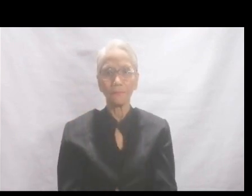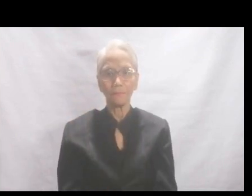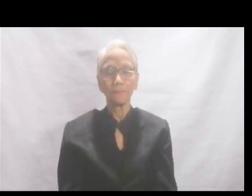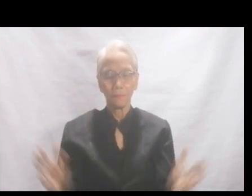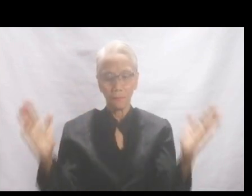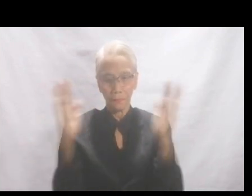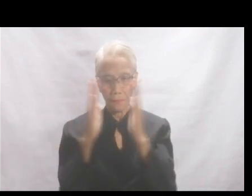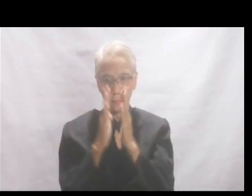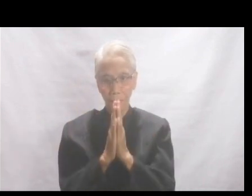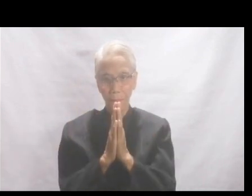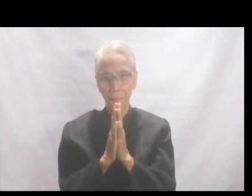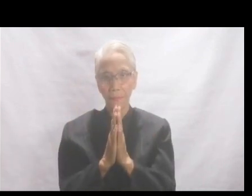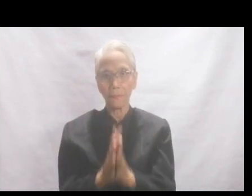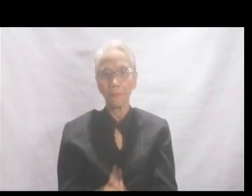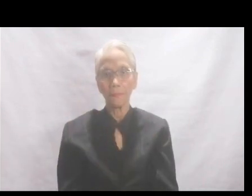Amen.